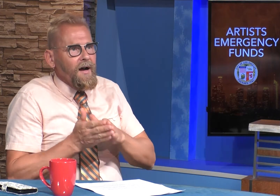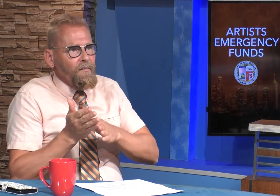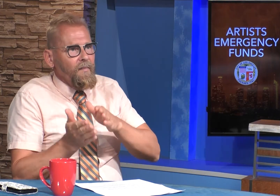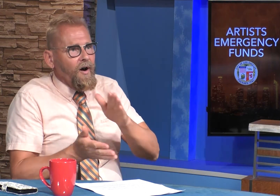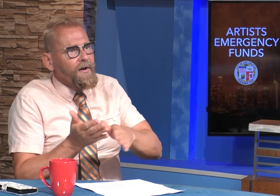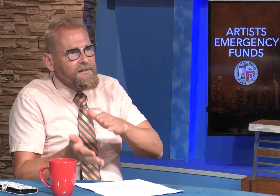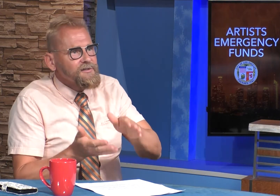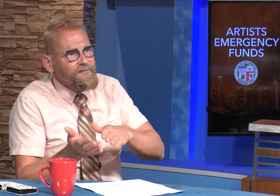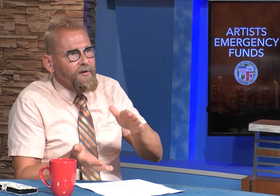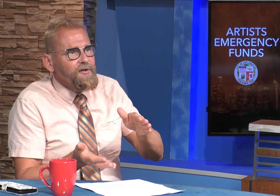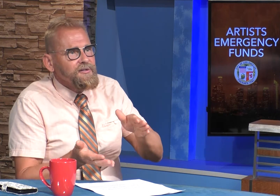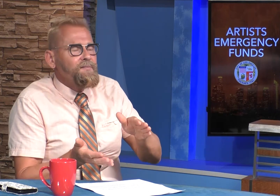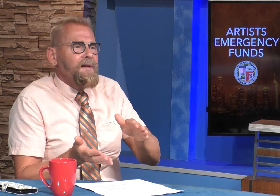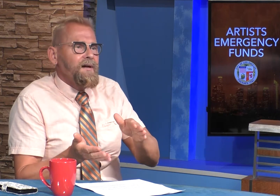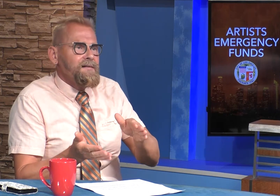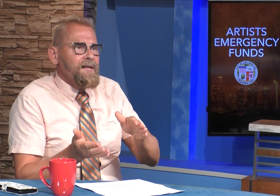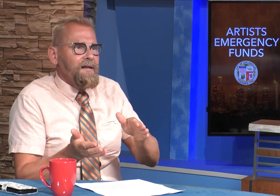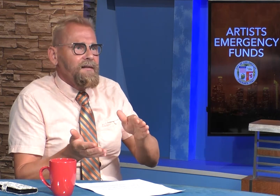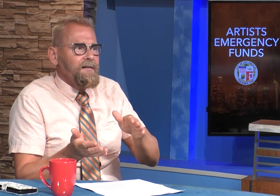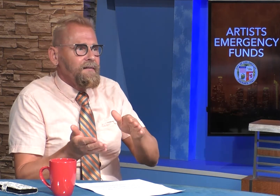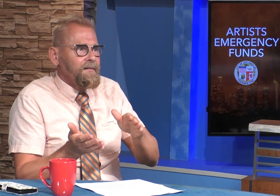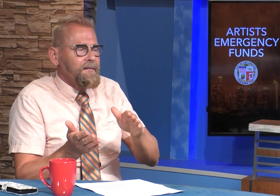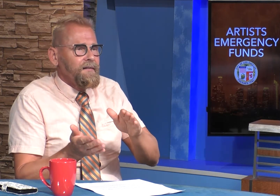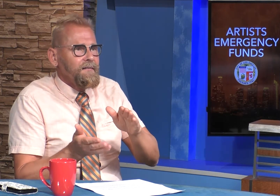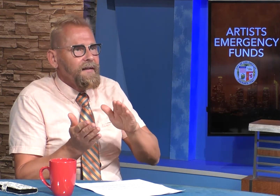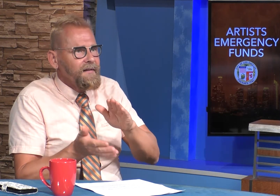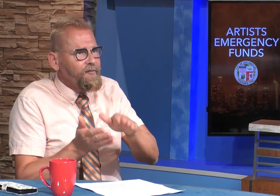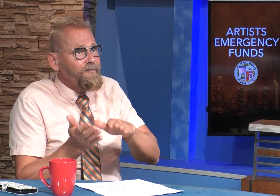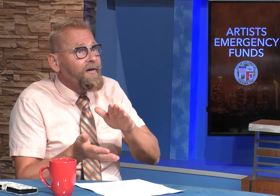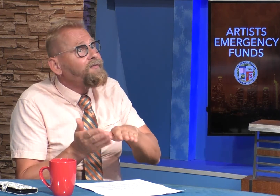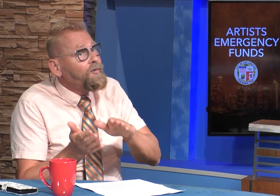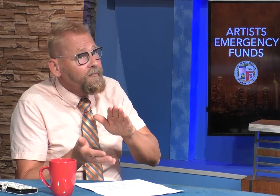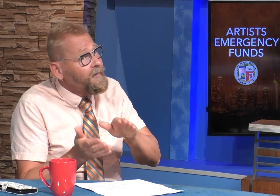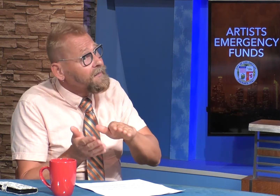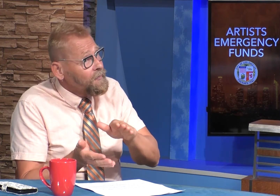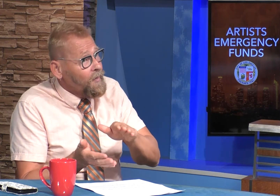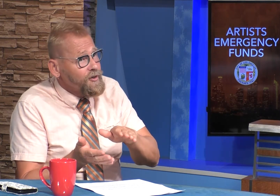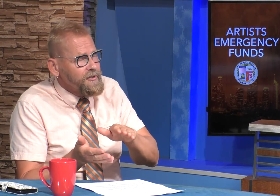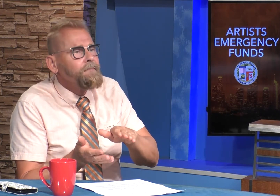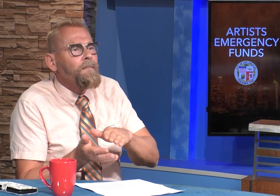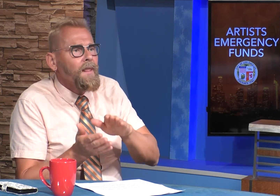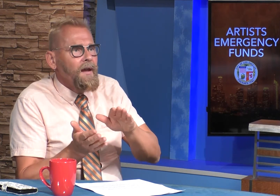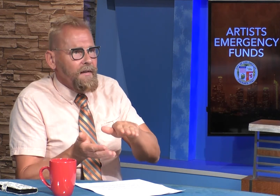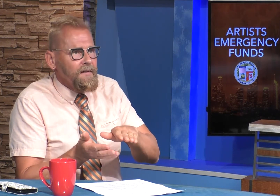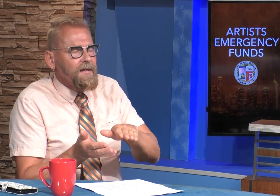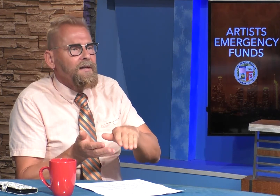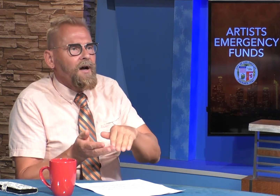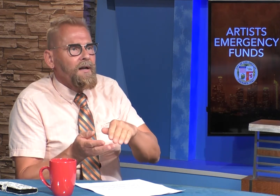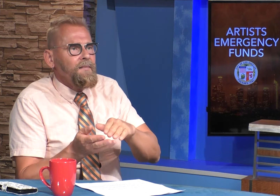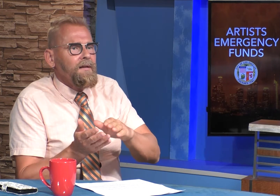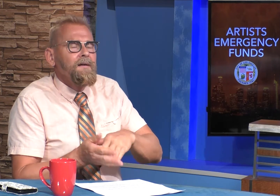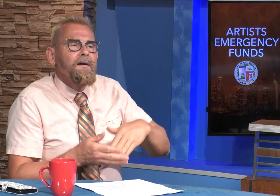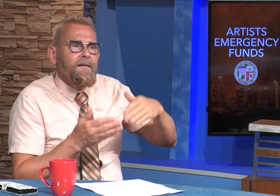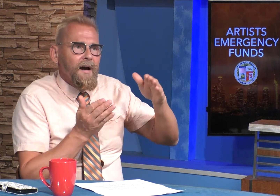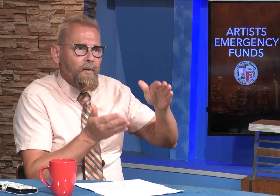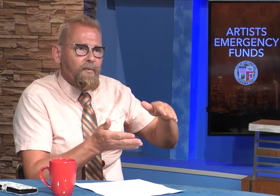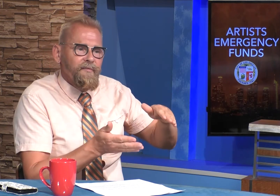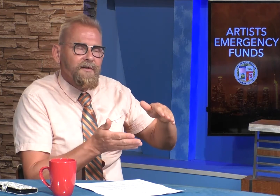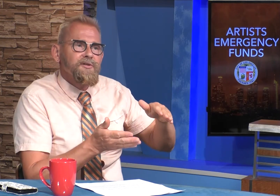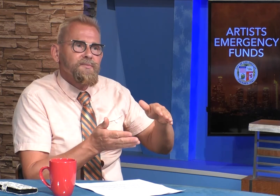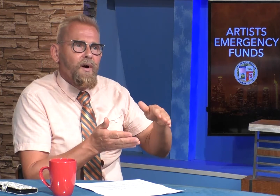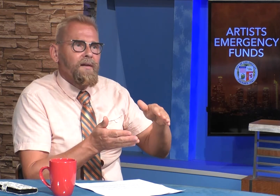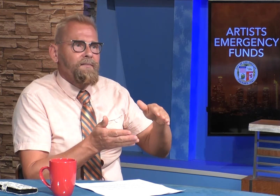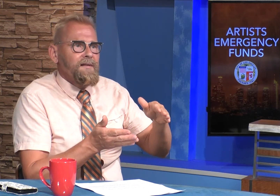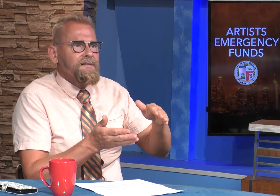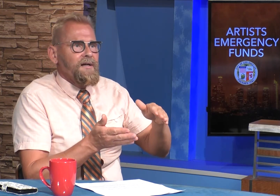um artists first because they they live with very few very little margin in the gig economy now we're